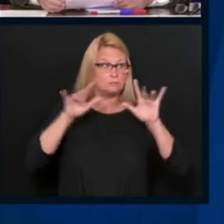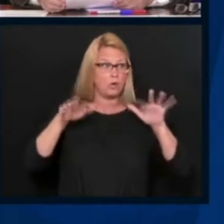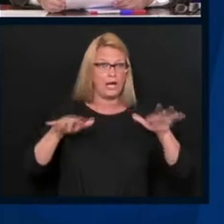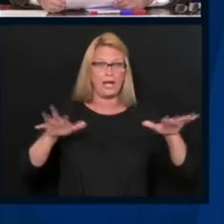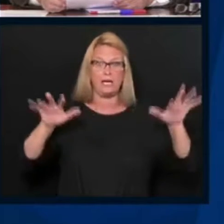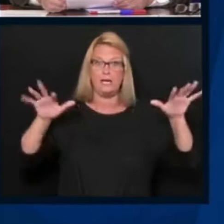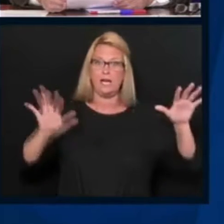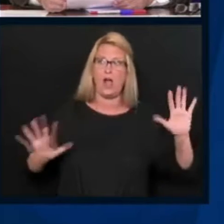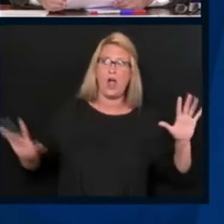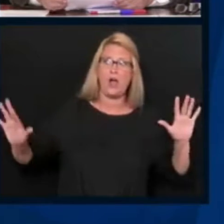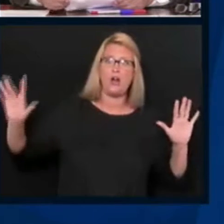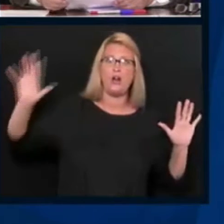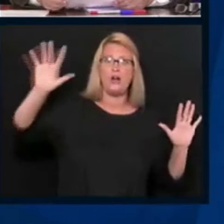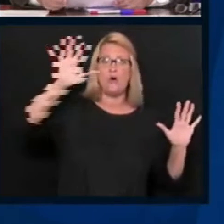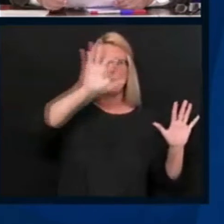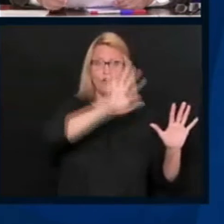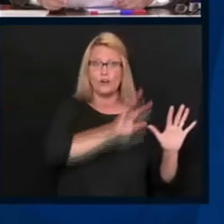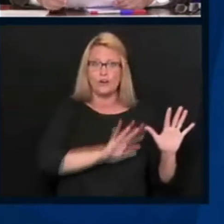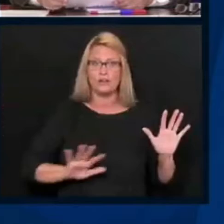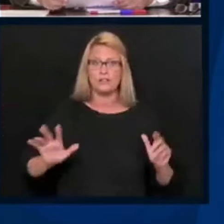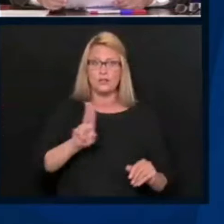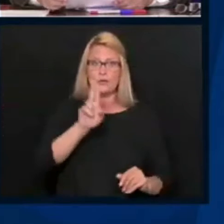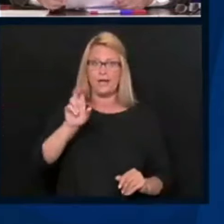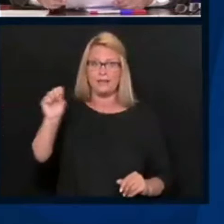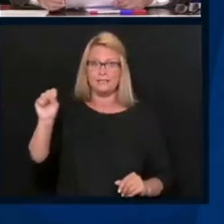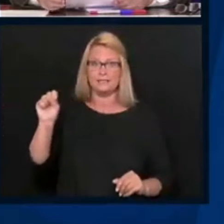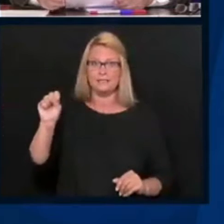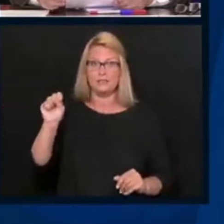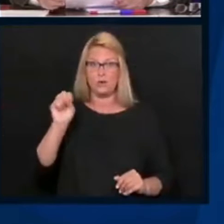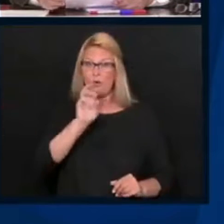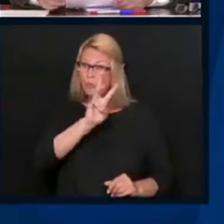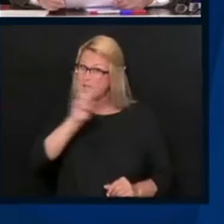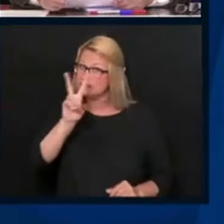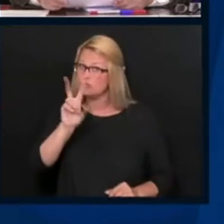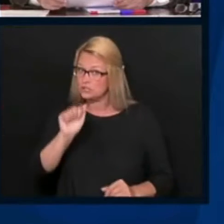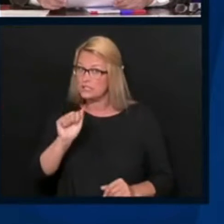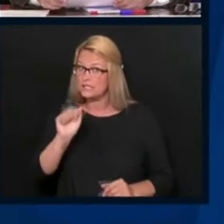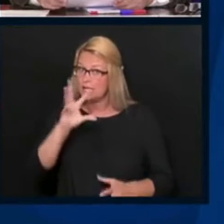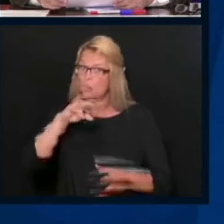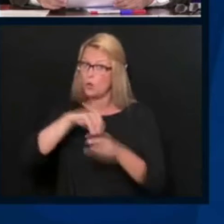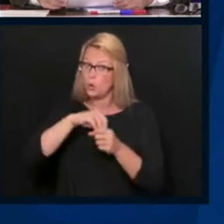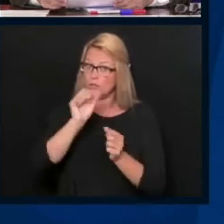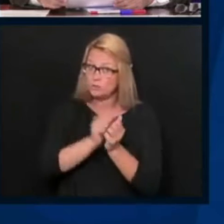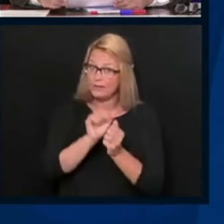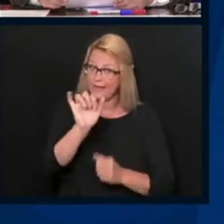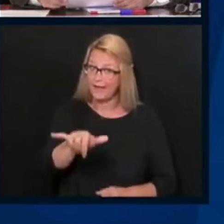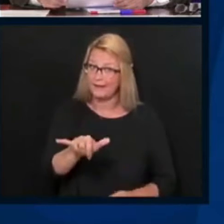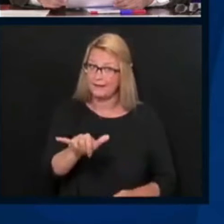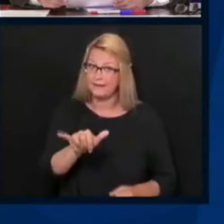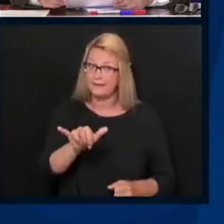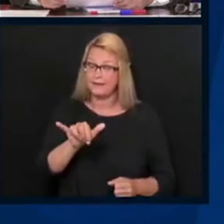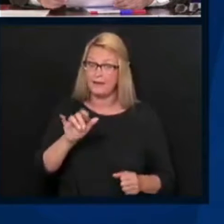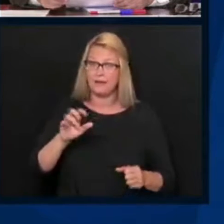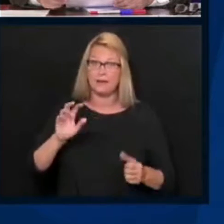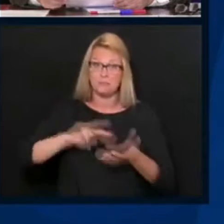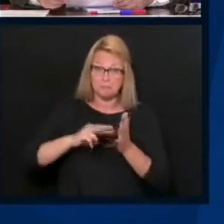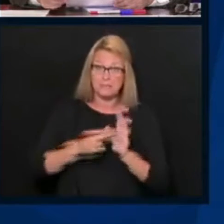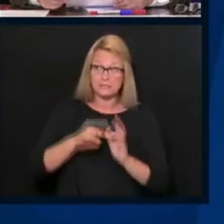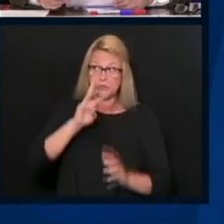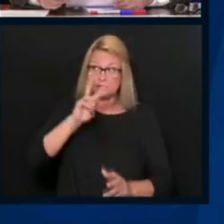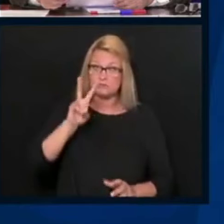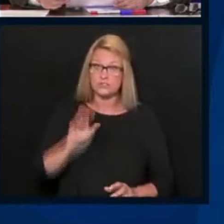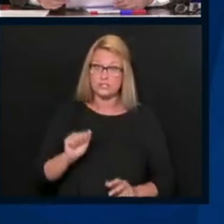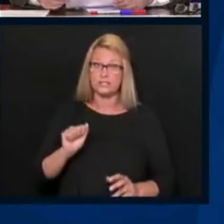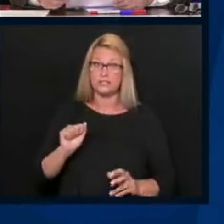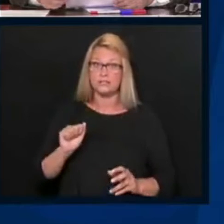land, all across the United States. And West Virginia is not exempt and everything because we